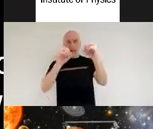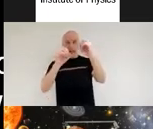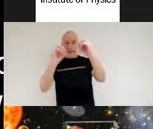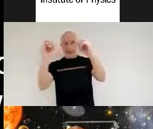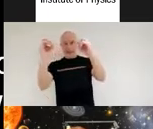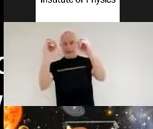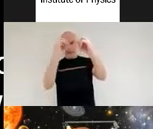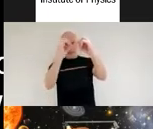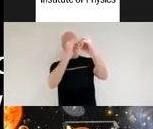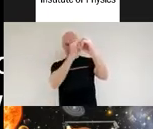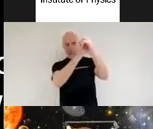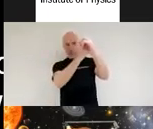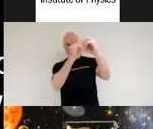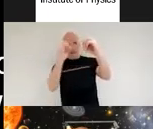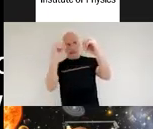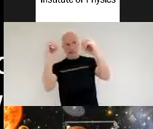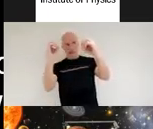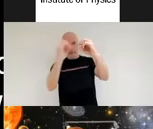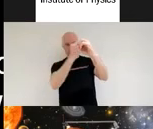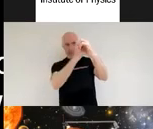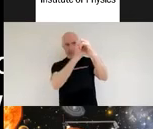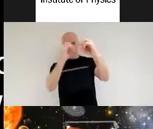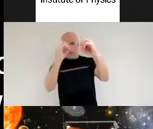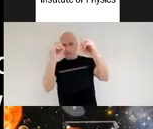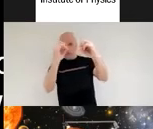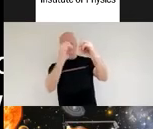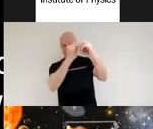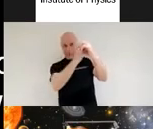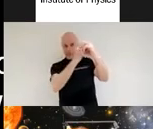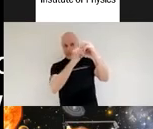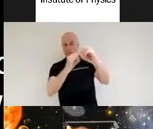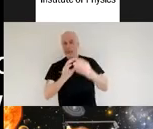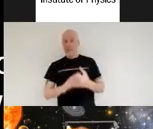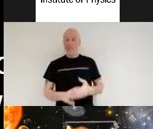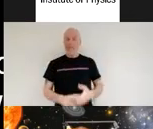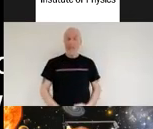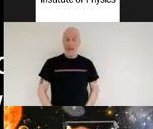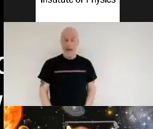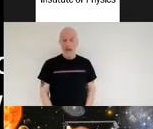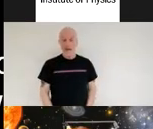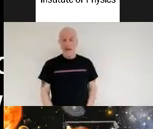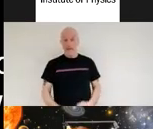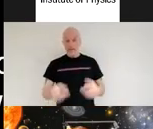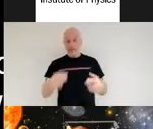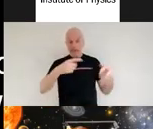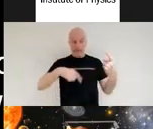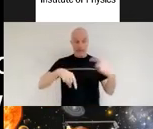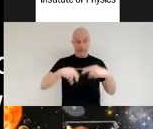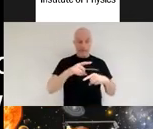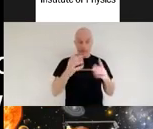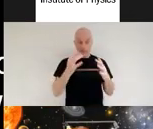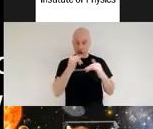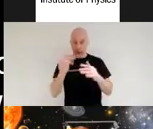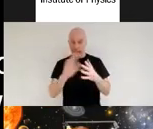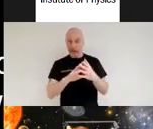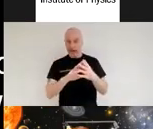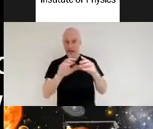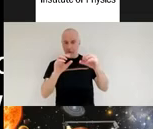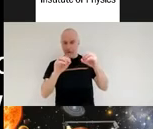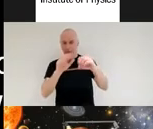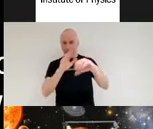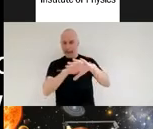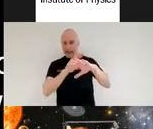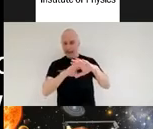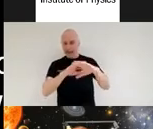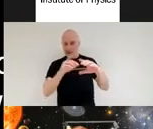of the star and just to be sure we check for a periodical approach to that so we look for that dip